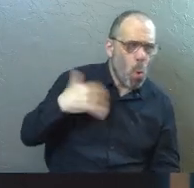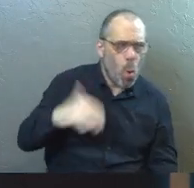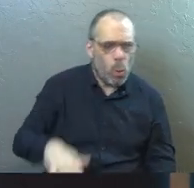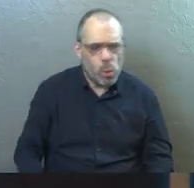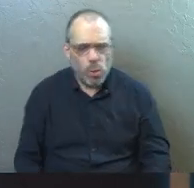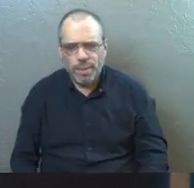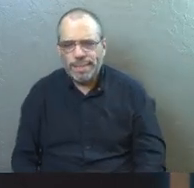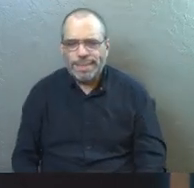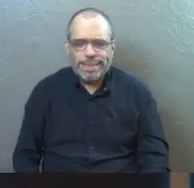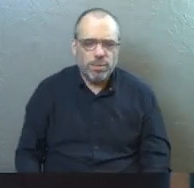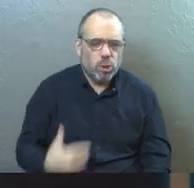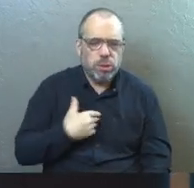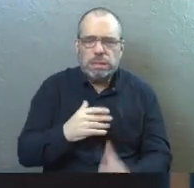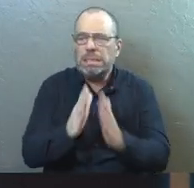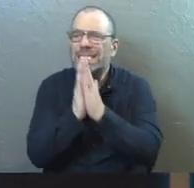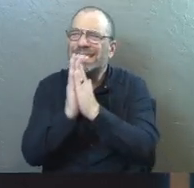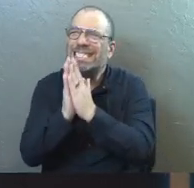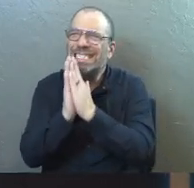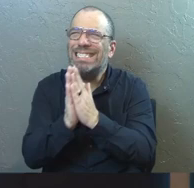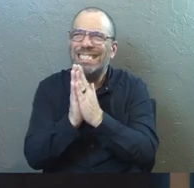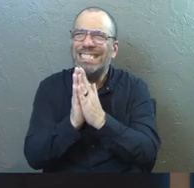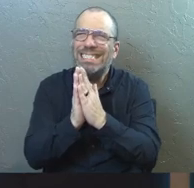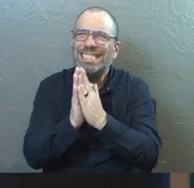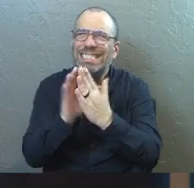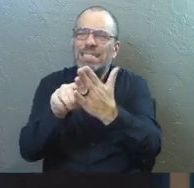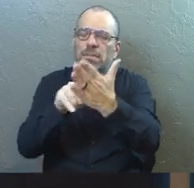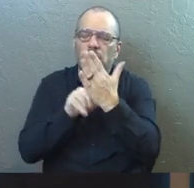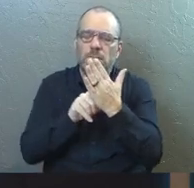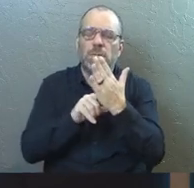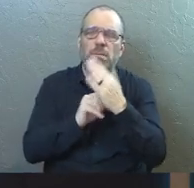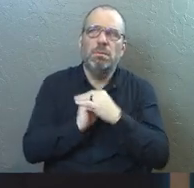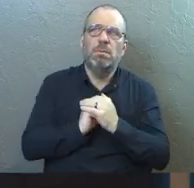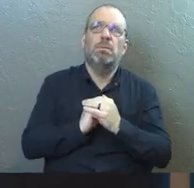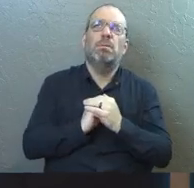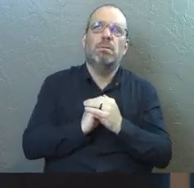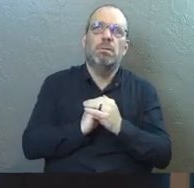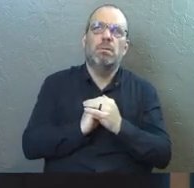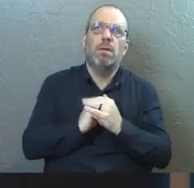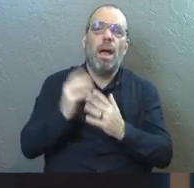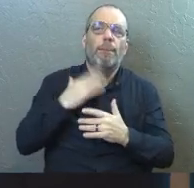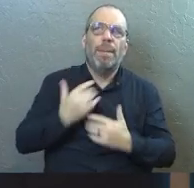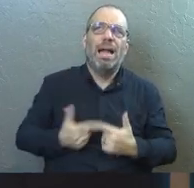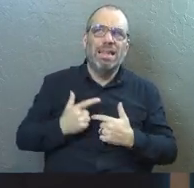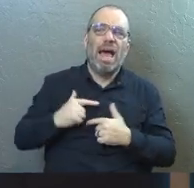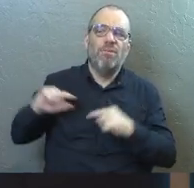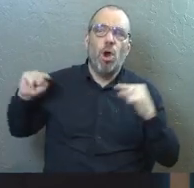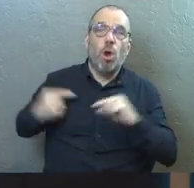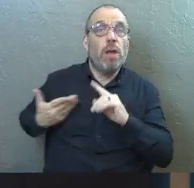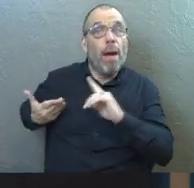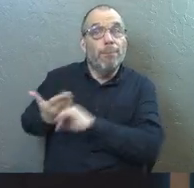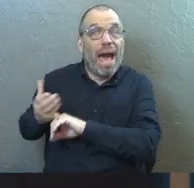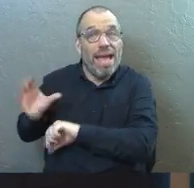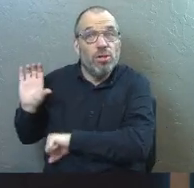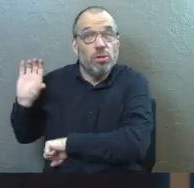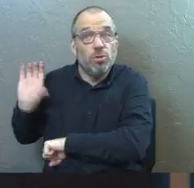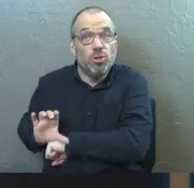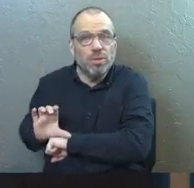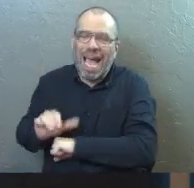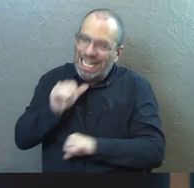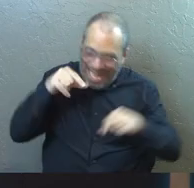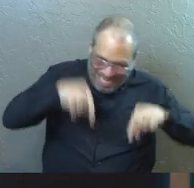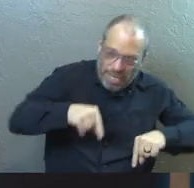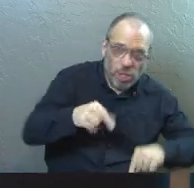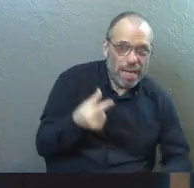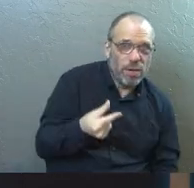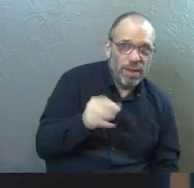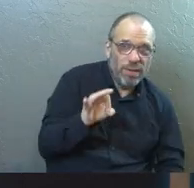And as I sought the Lord on it, he revealed to me that I had been hurt in my past by the church, by the way. Not